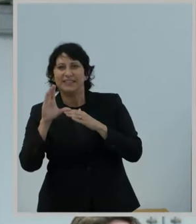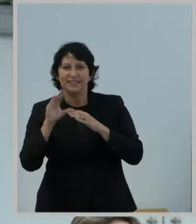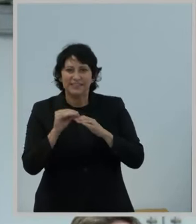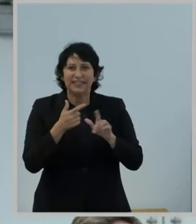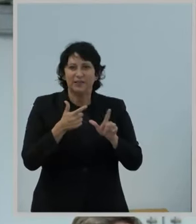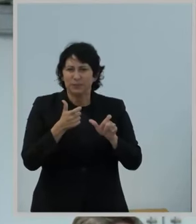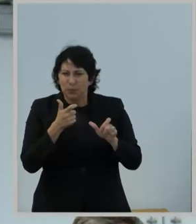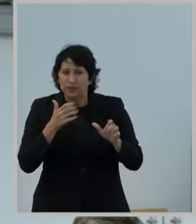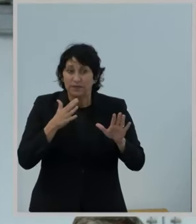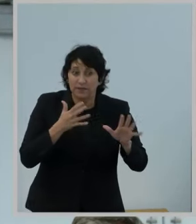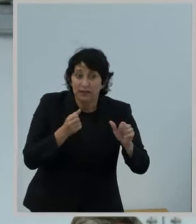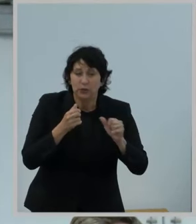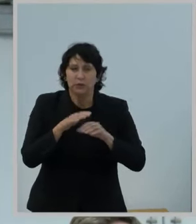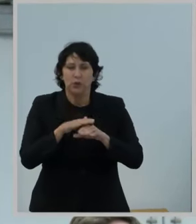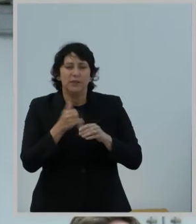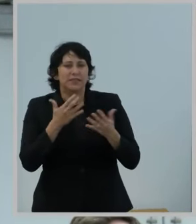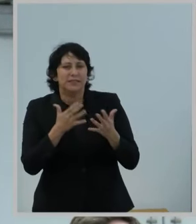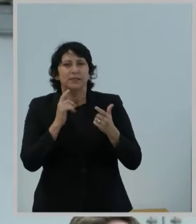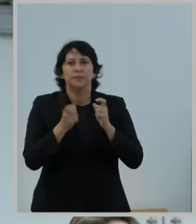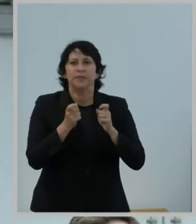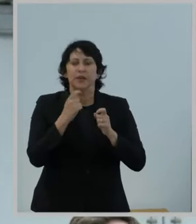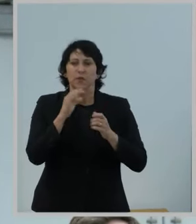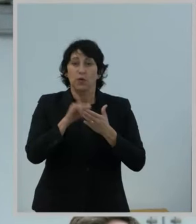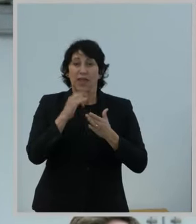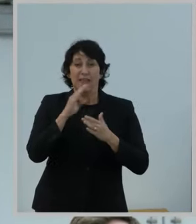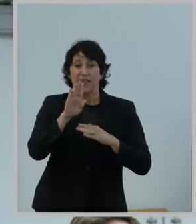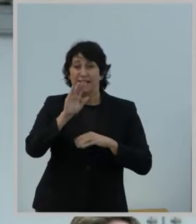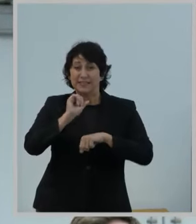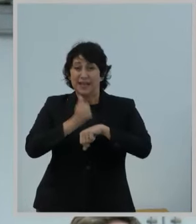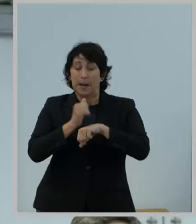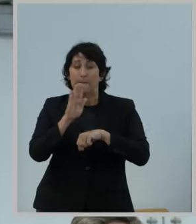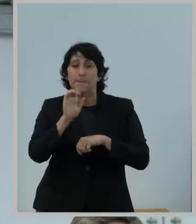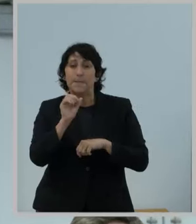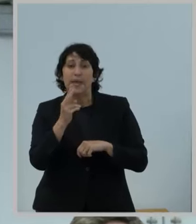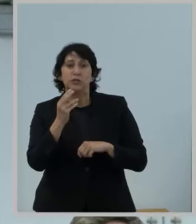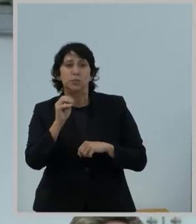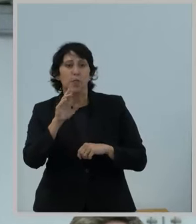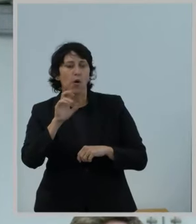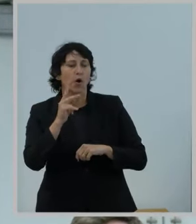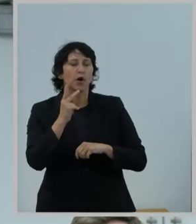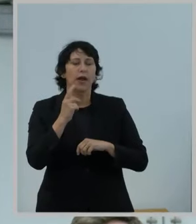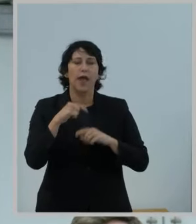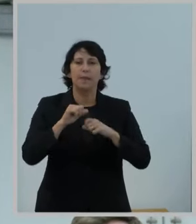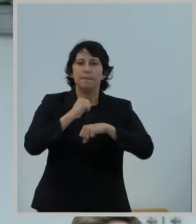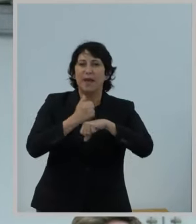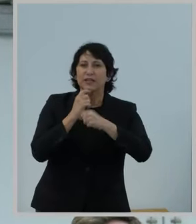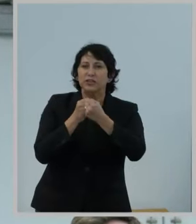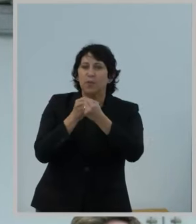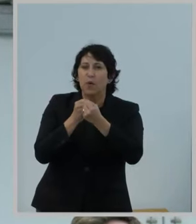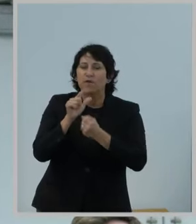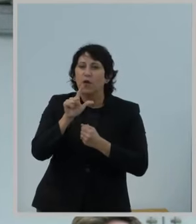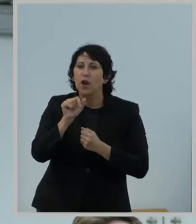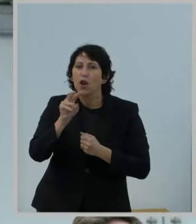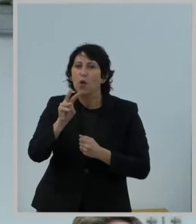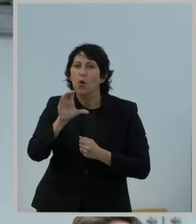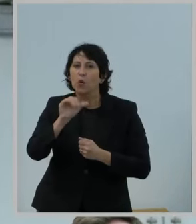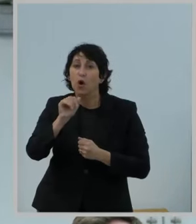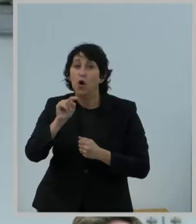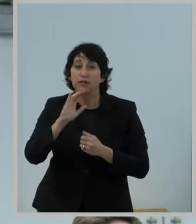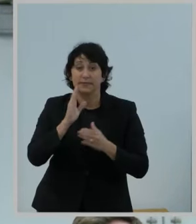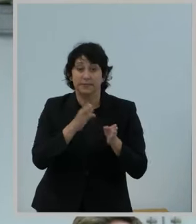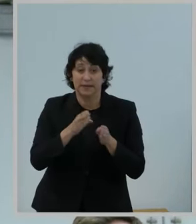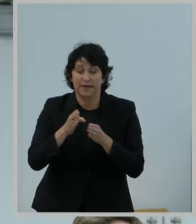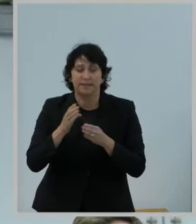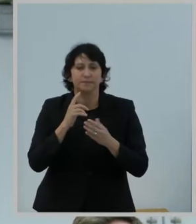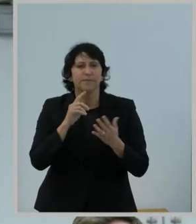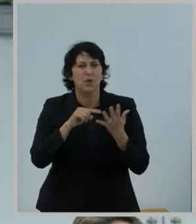Alaska-specific reasonably comparable rate benchmarks, and conditioning support on the offering of a low-cost plan. In addition,